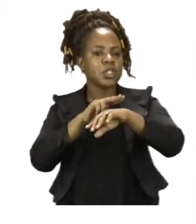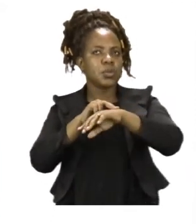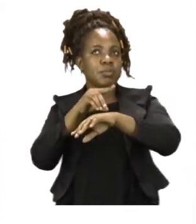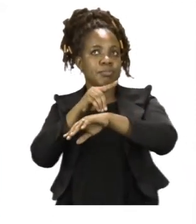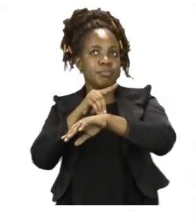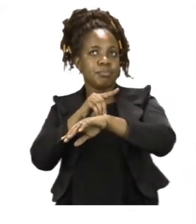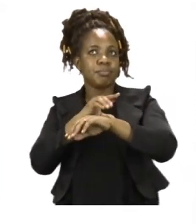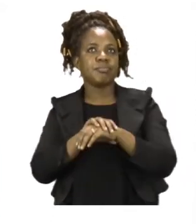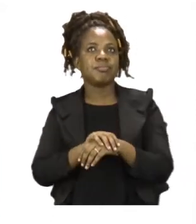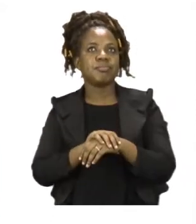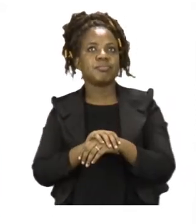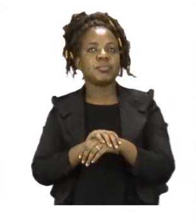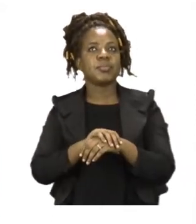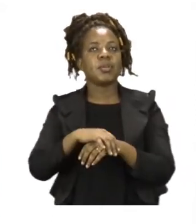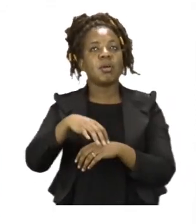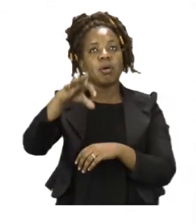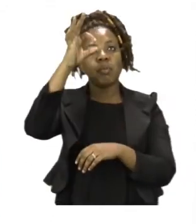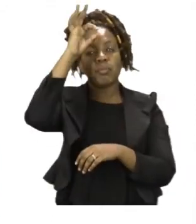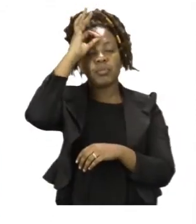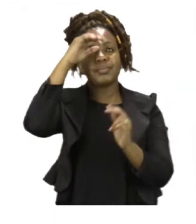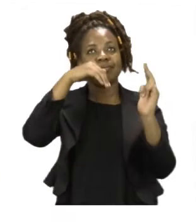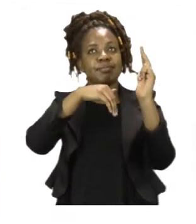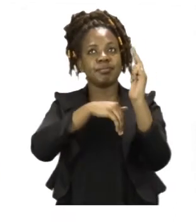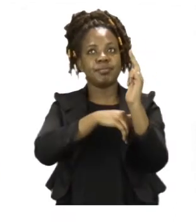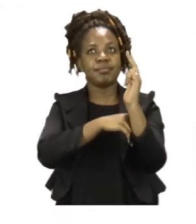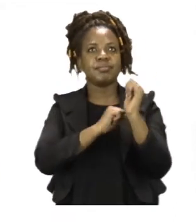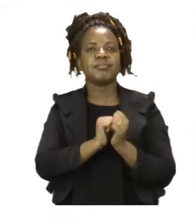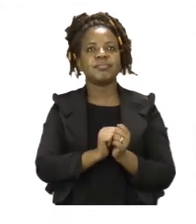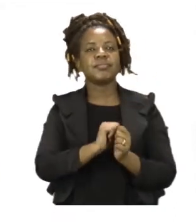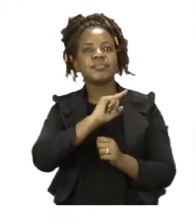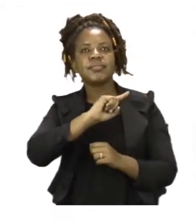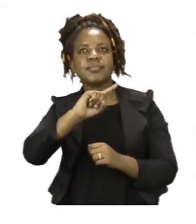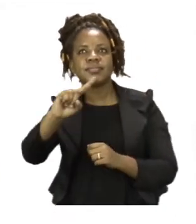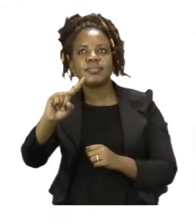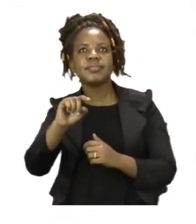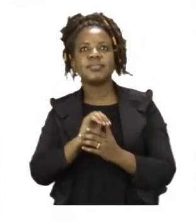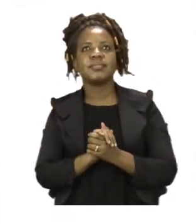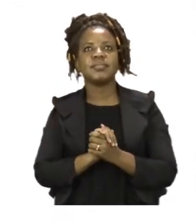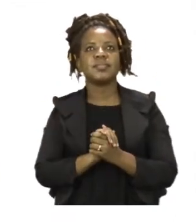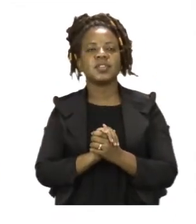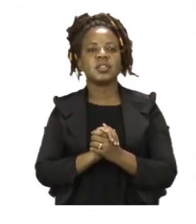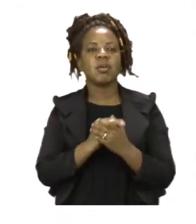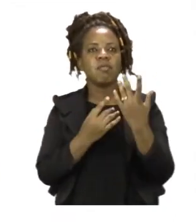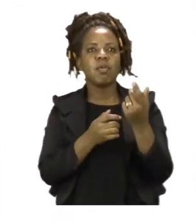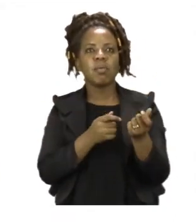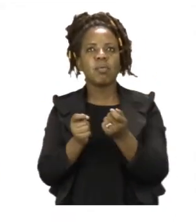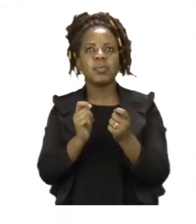a police officer, a teacher, a firefighter,